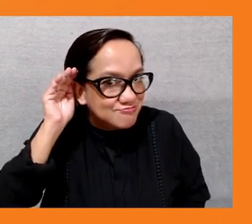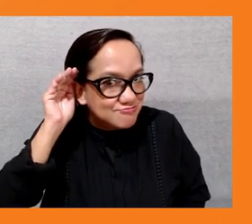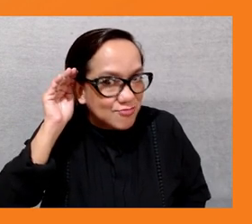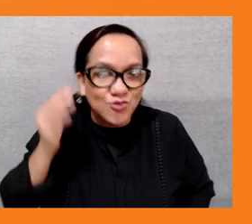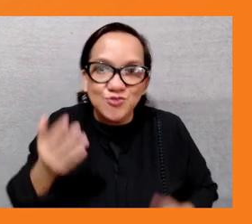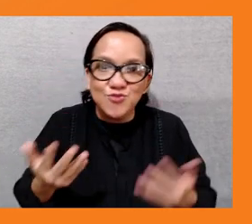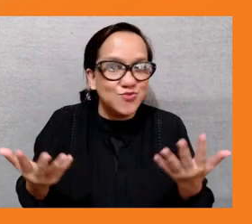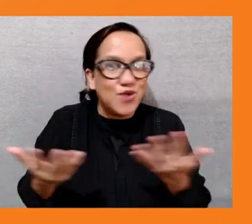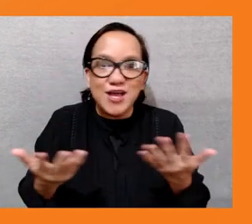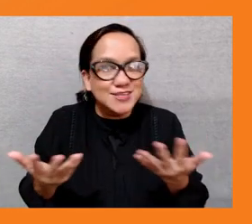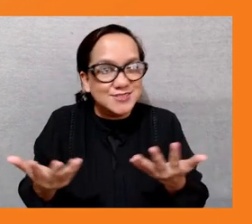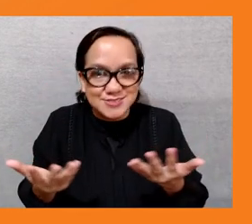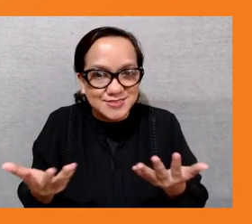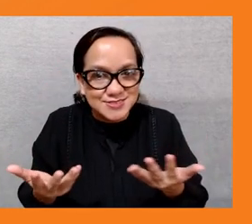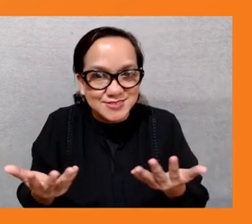pigeonhole